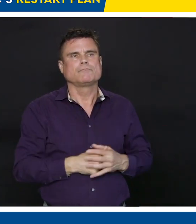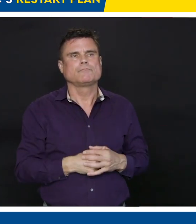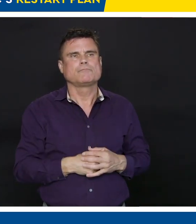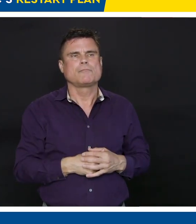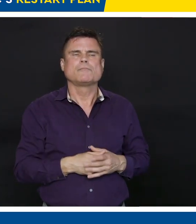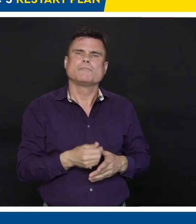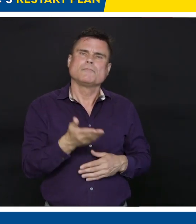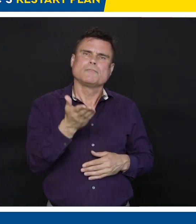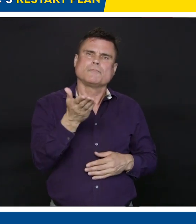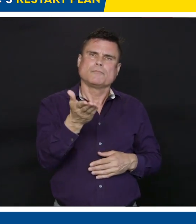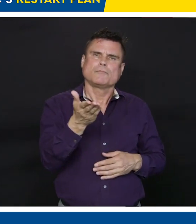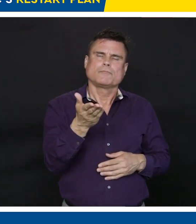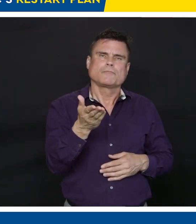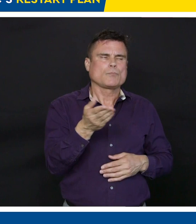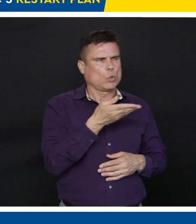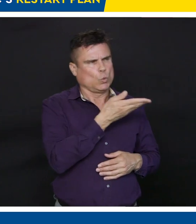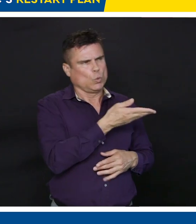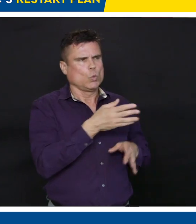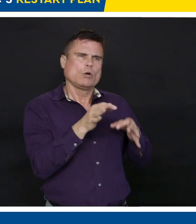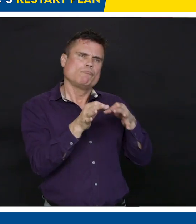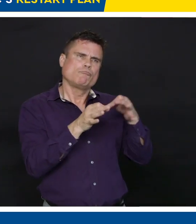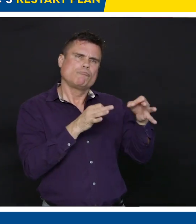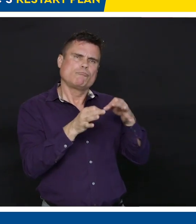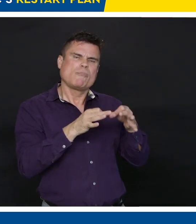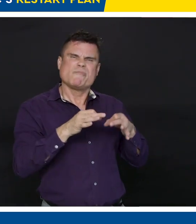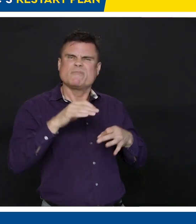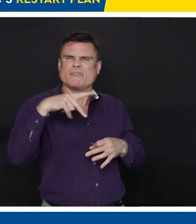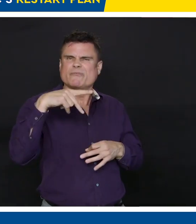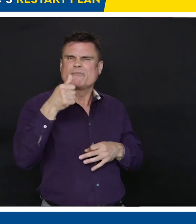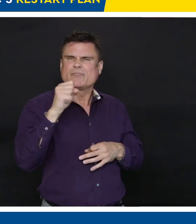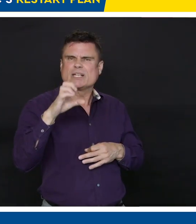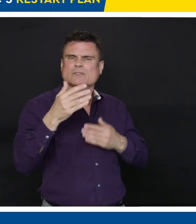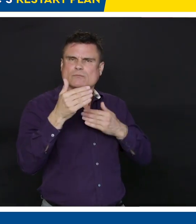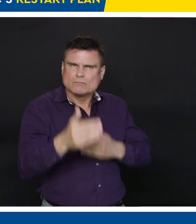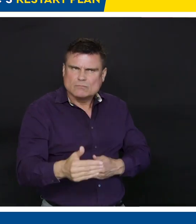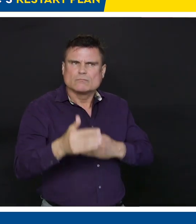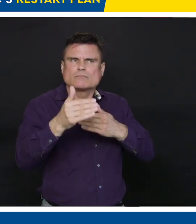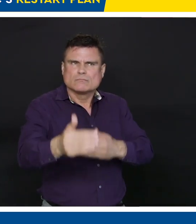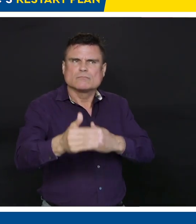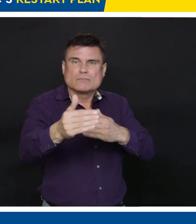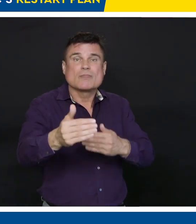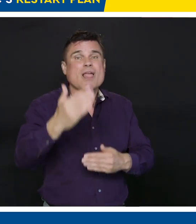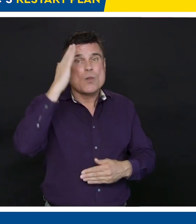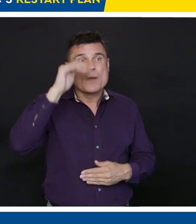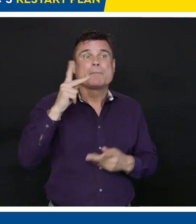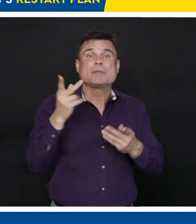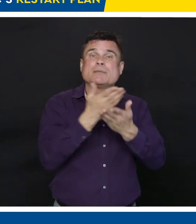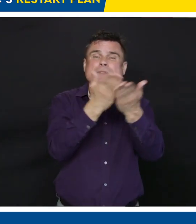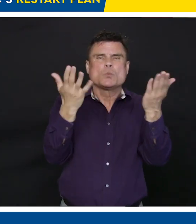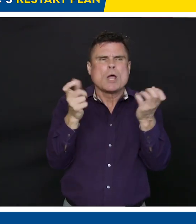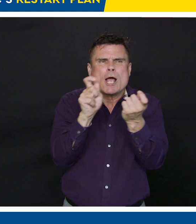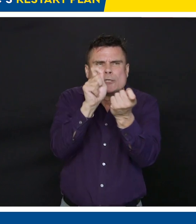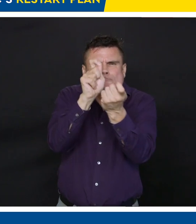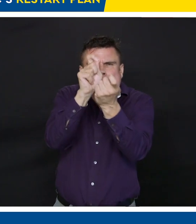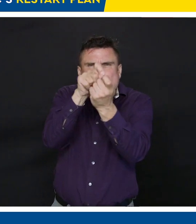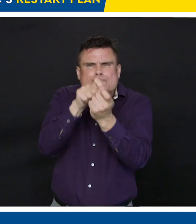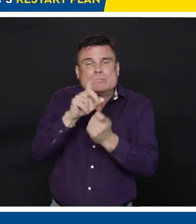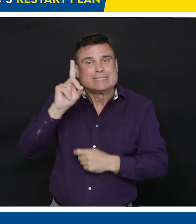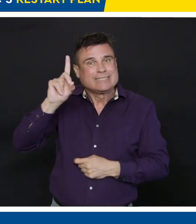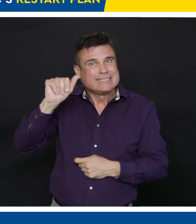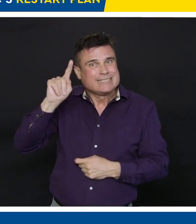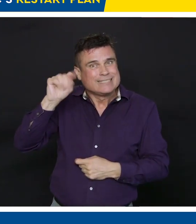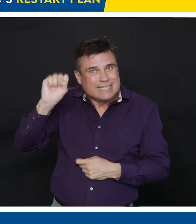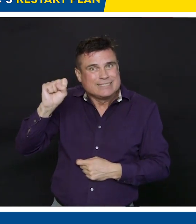for specifically business owners wanting dates. Now, know sectors will kind of submit industry-specific plans for approval, but